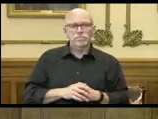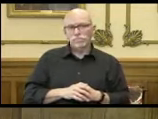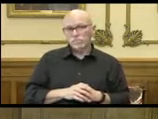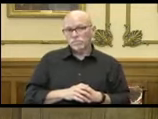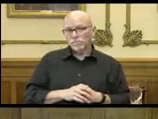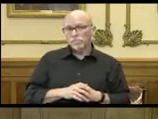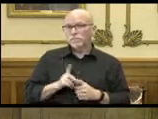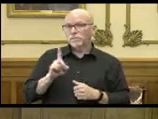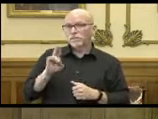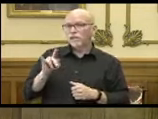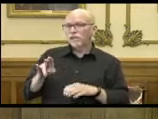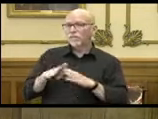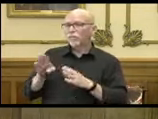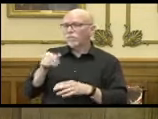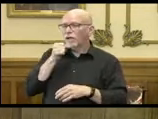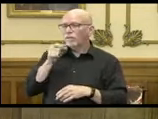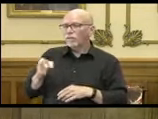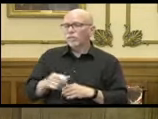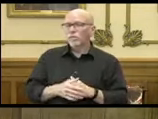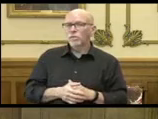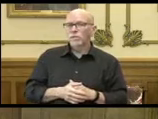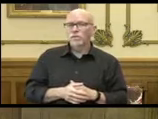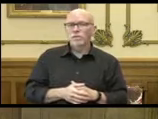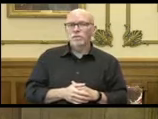Dustin, you have to unmute your own microphone.